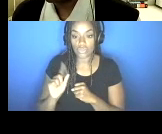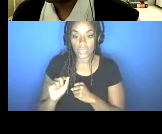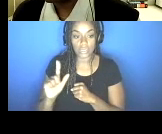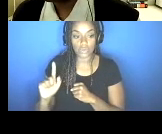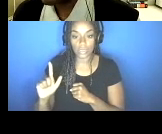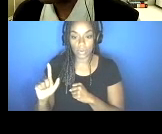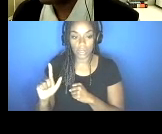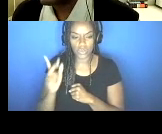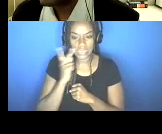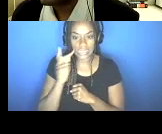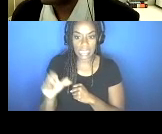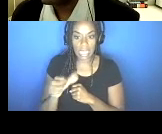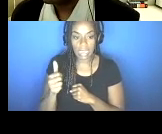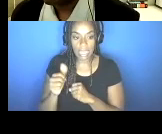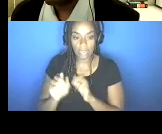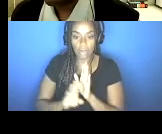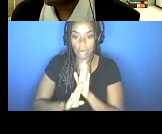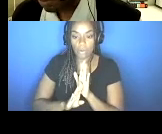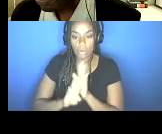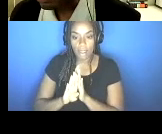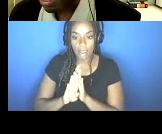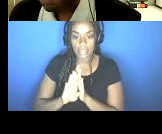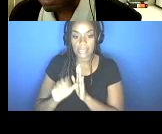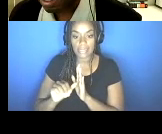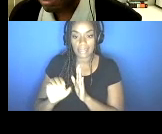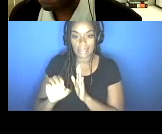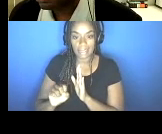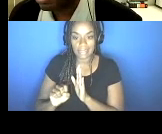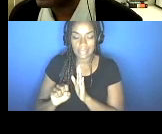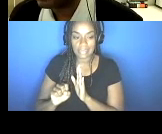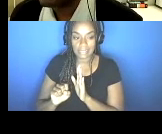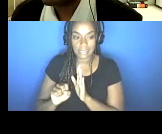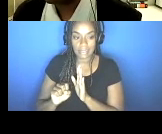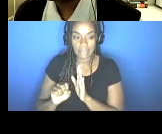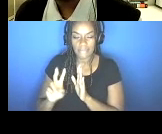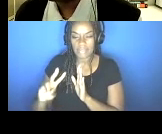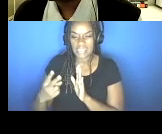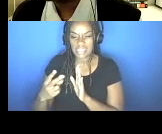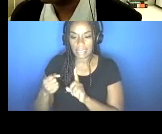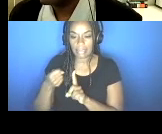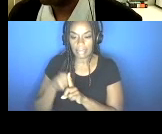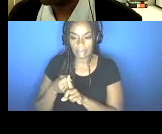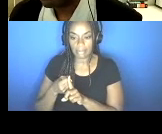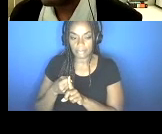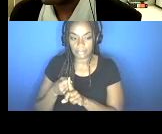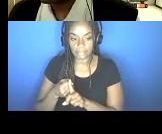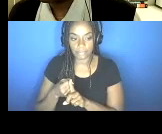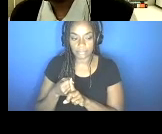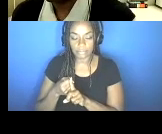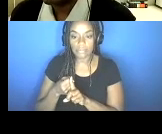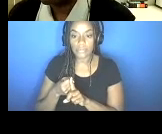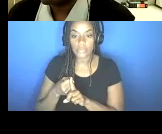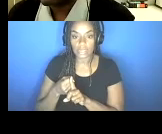another kind of rise in cases. That was, that was like that second wave that we experienced. Following,